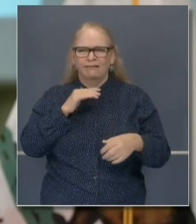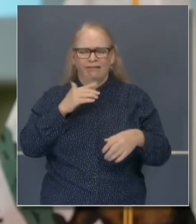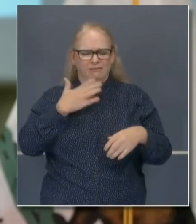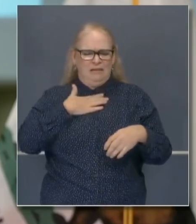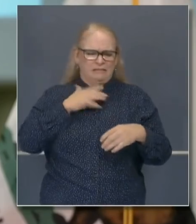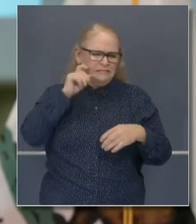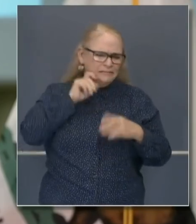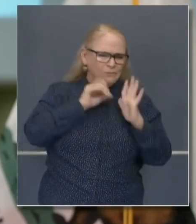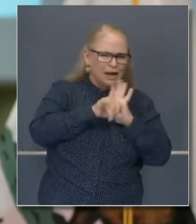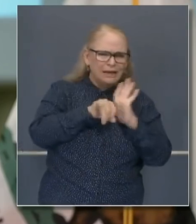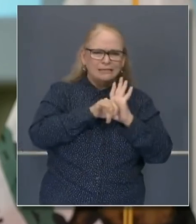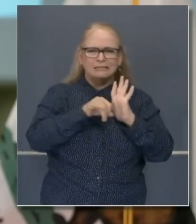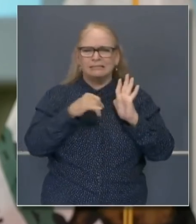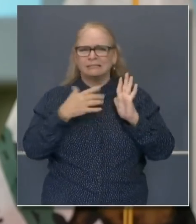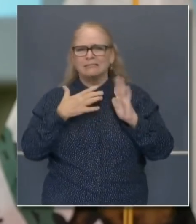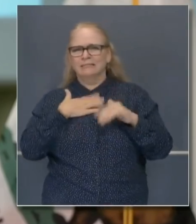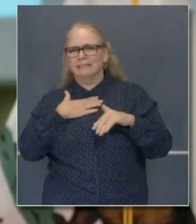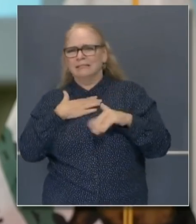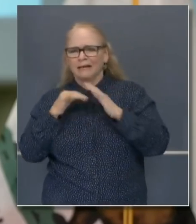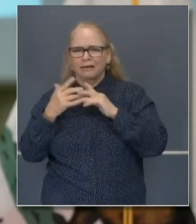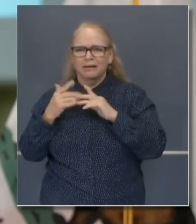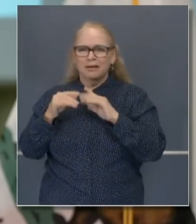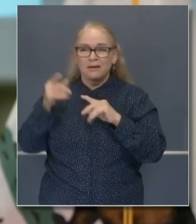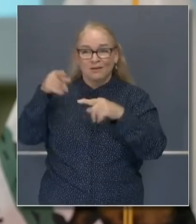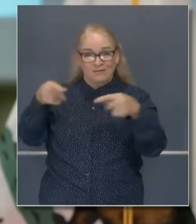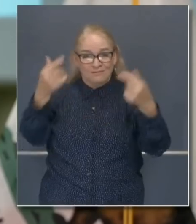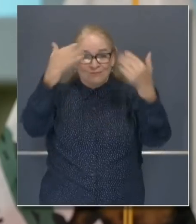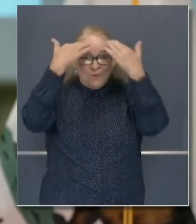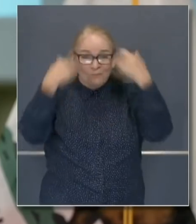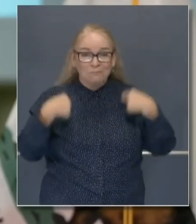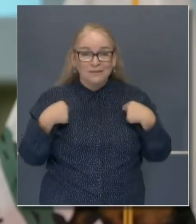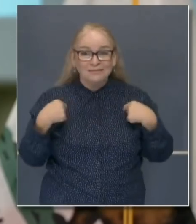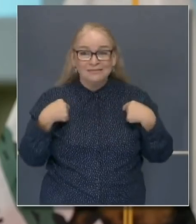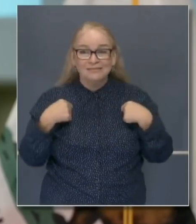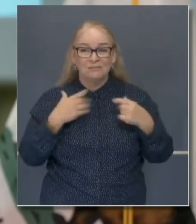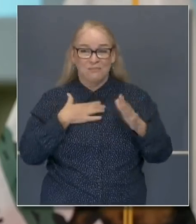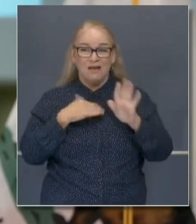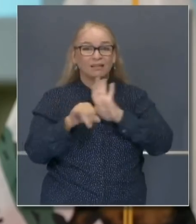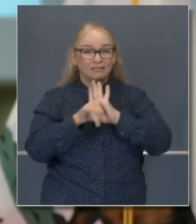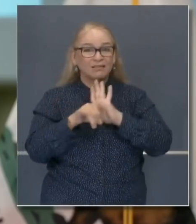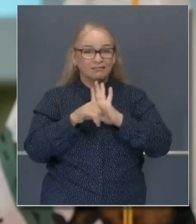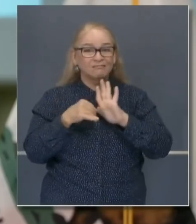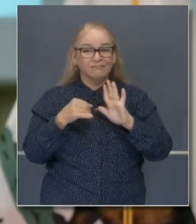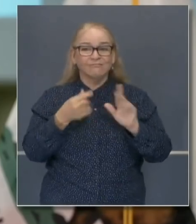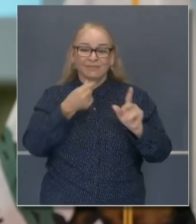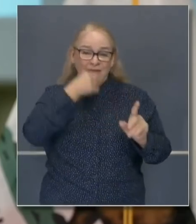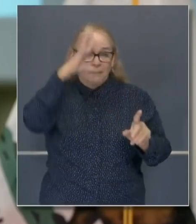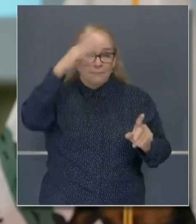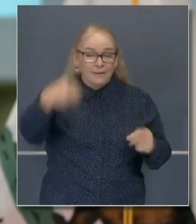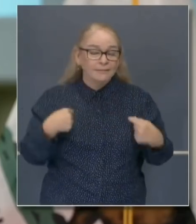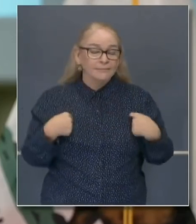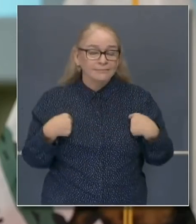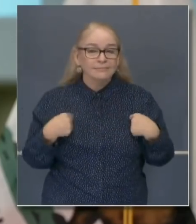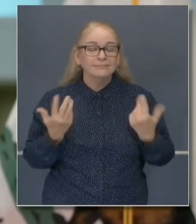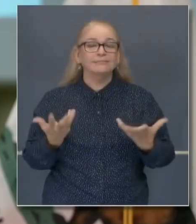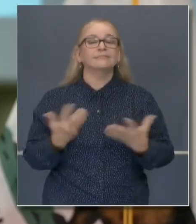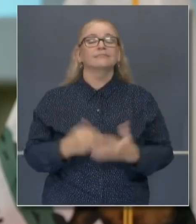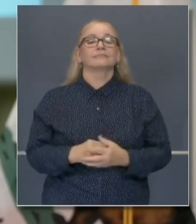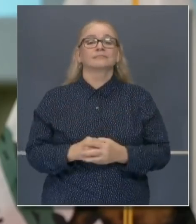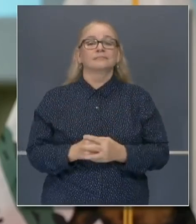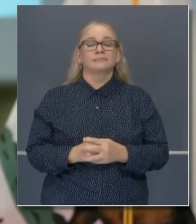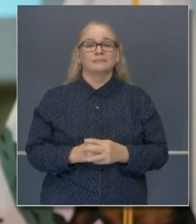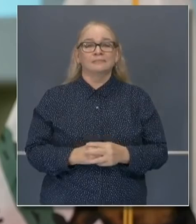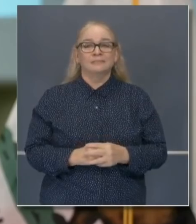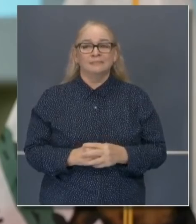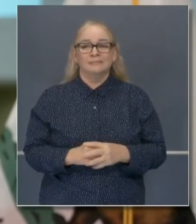Anyone who knows me knows my identity has been as a gay man perhaps the greatest challenge